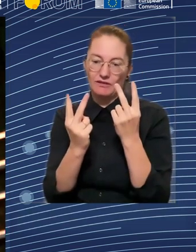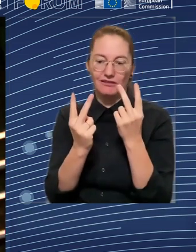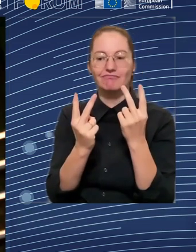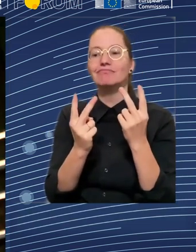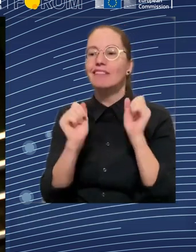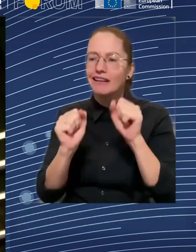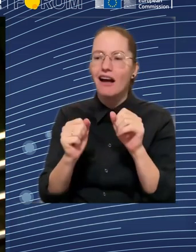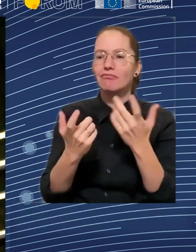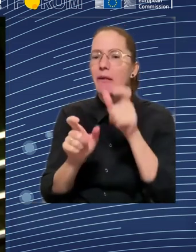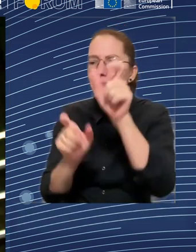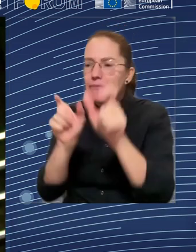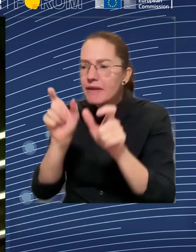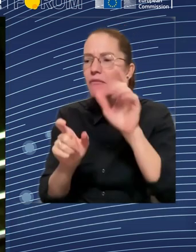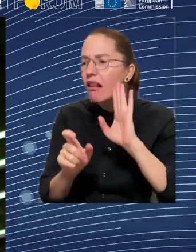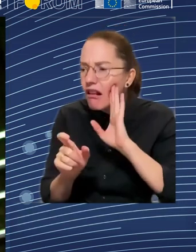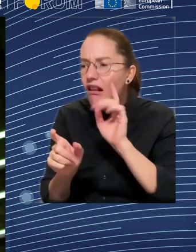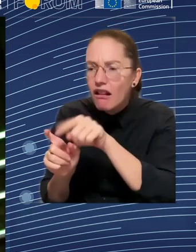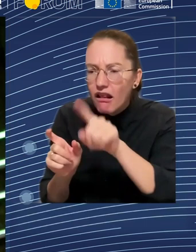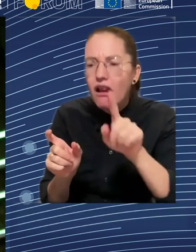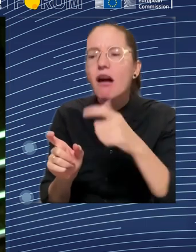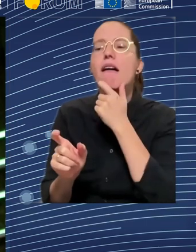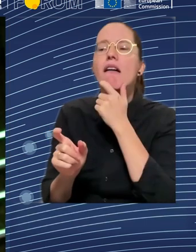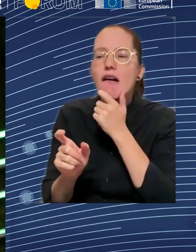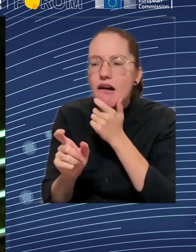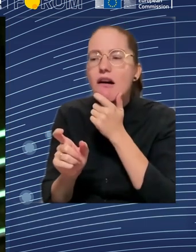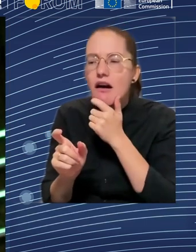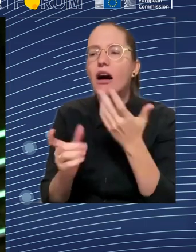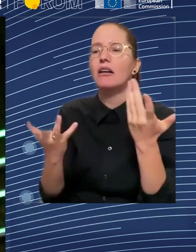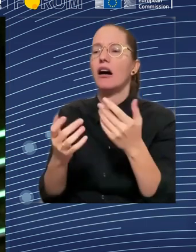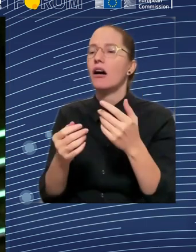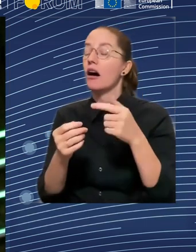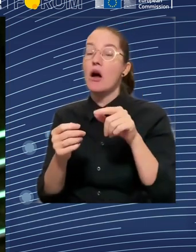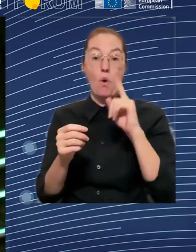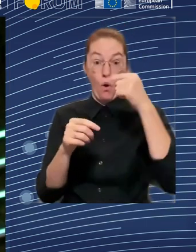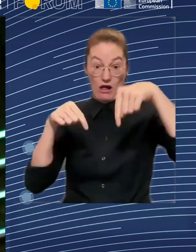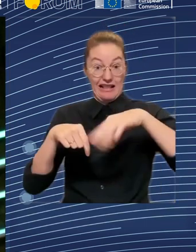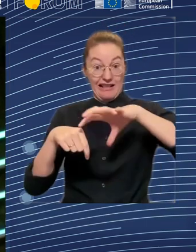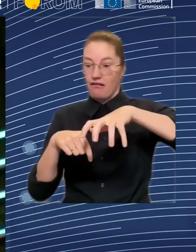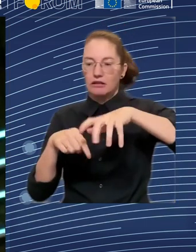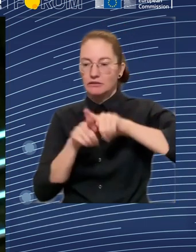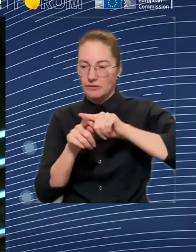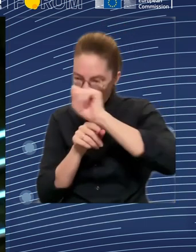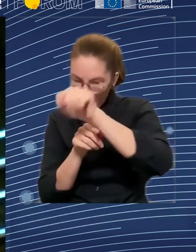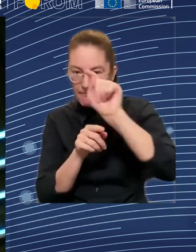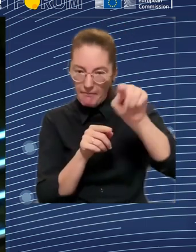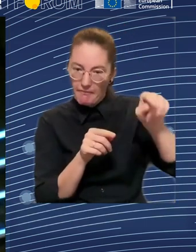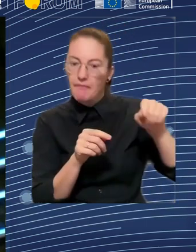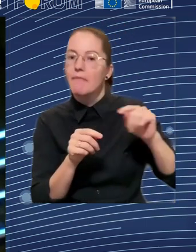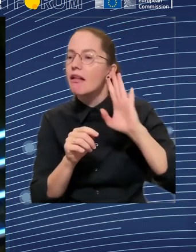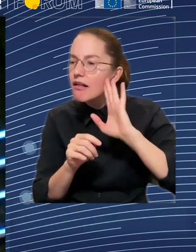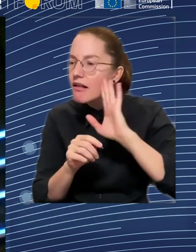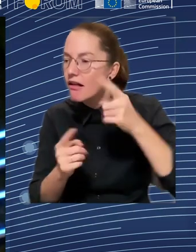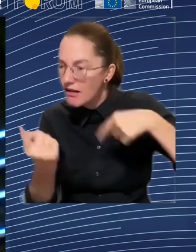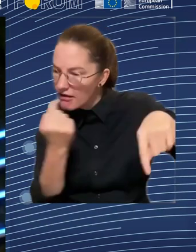responses on the trends, but also on the shocks. And I think there is a big responsibility for national